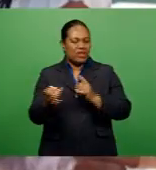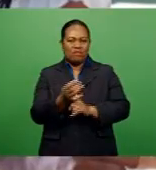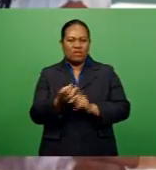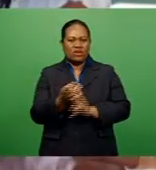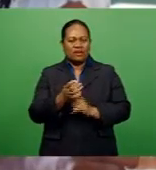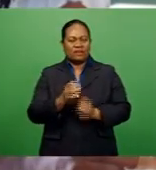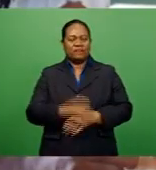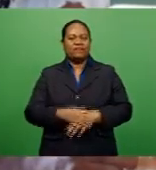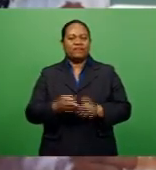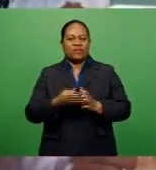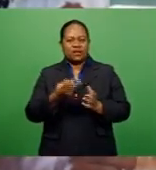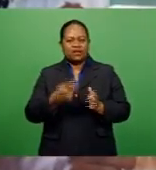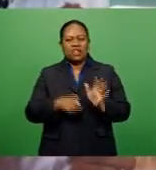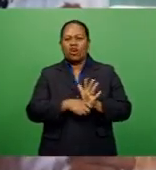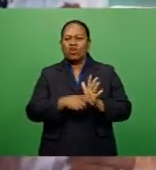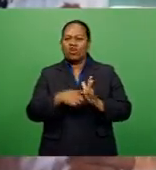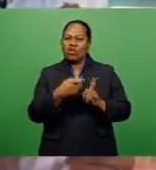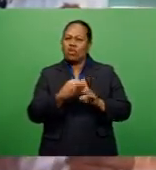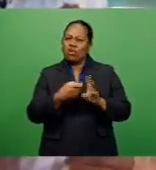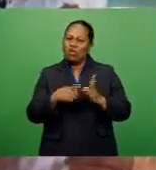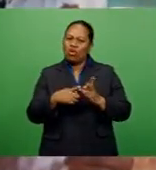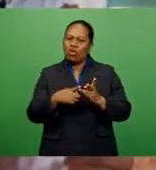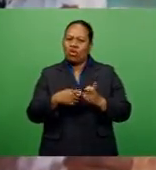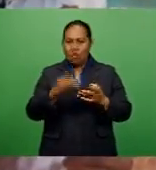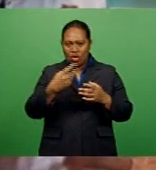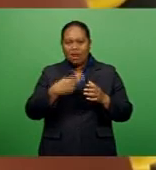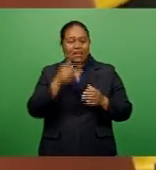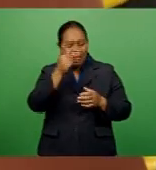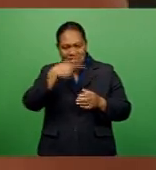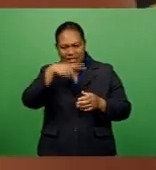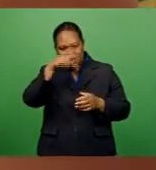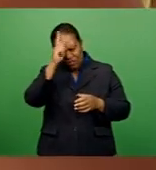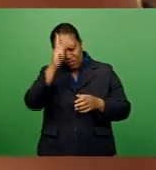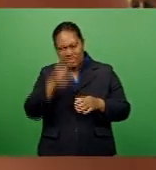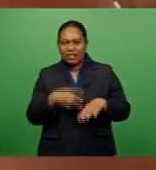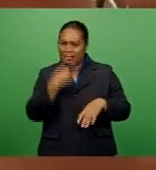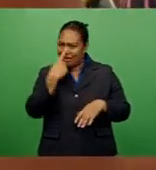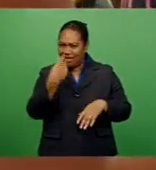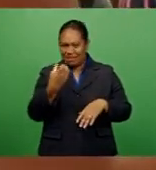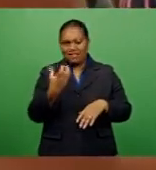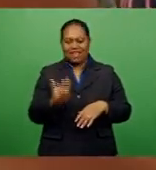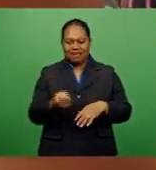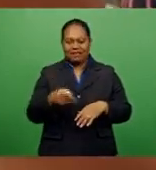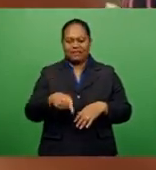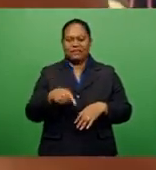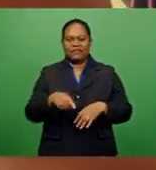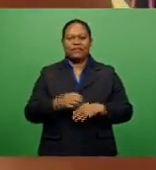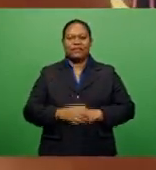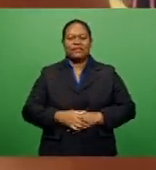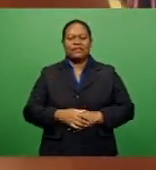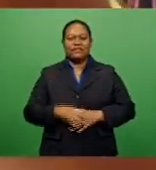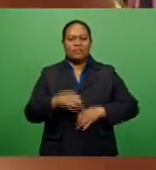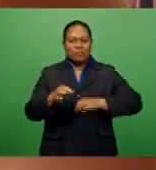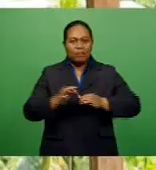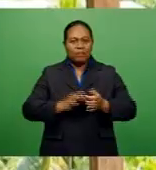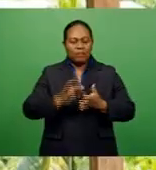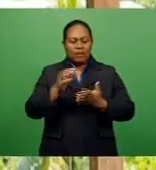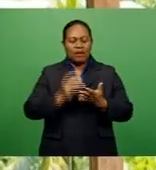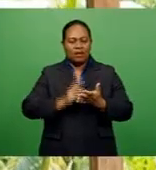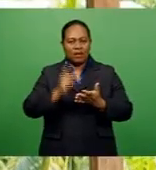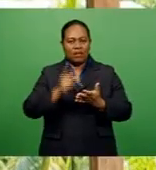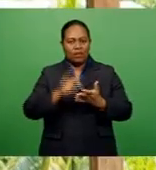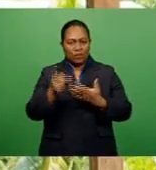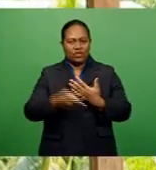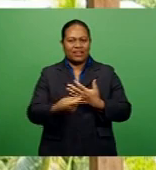The Rokotui Kandabo says they are fortunate to start off the initiative. This actually comes beside financial literacy.